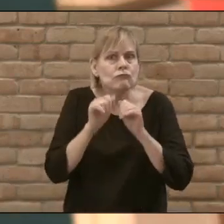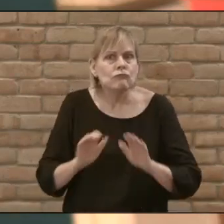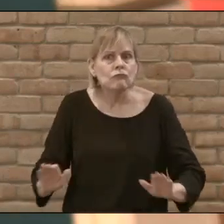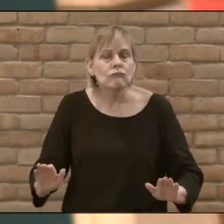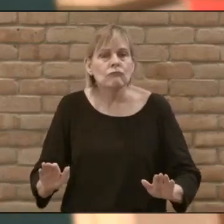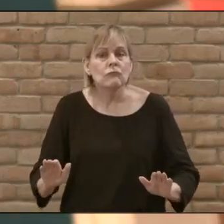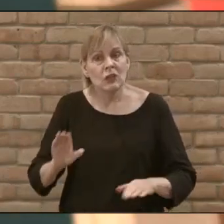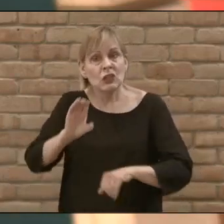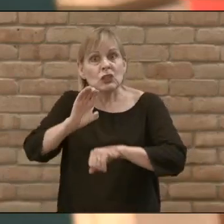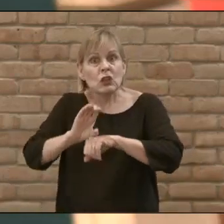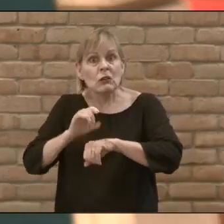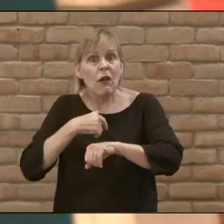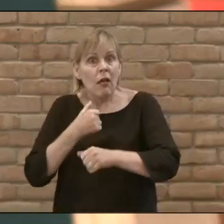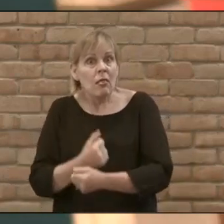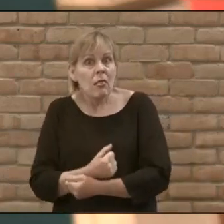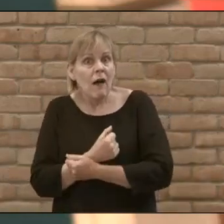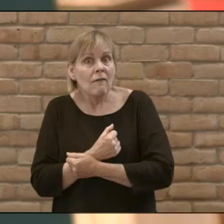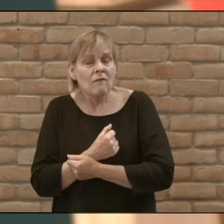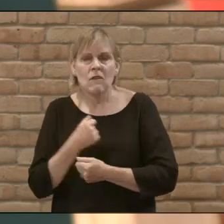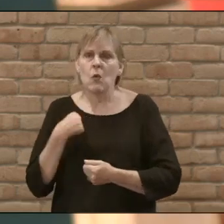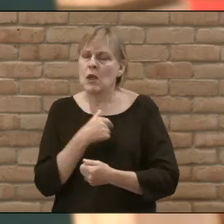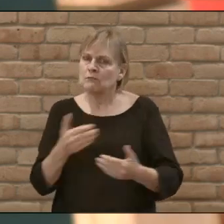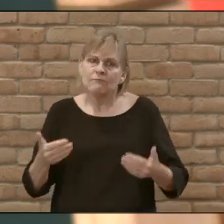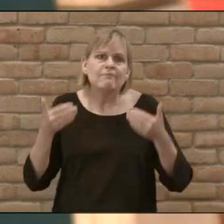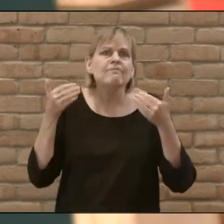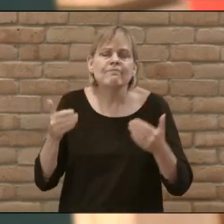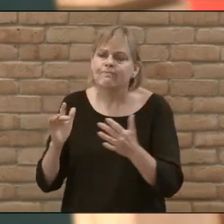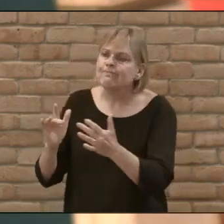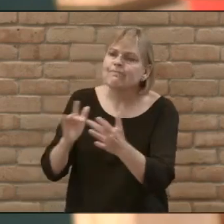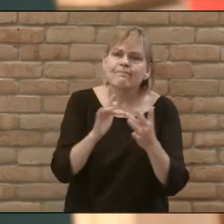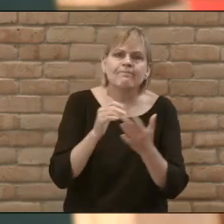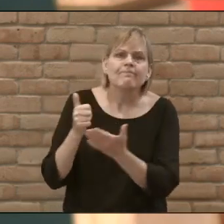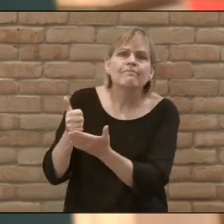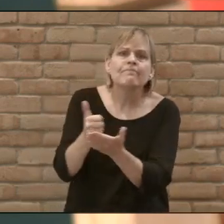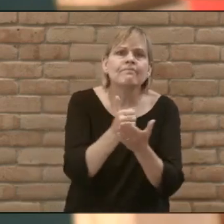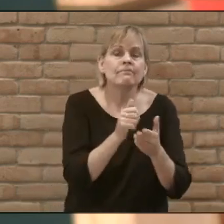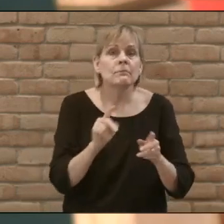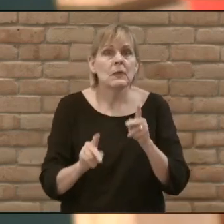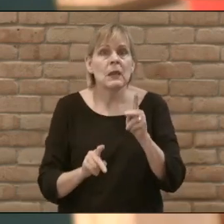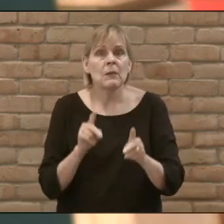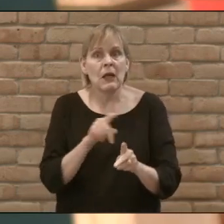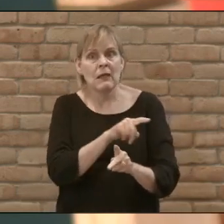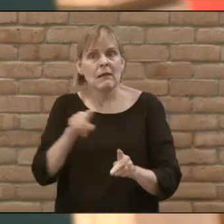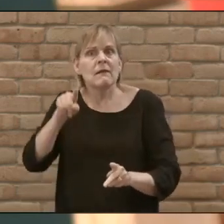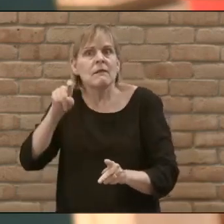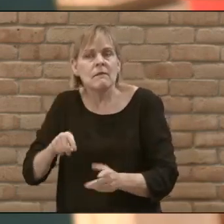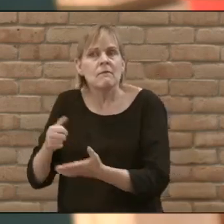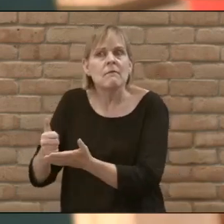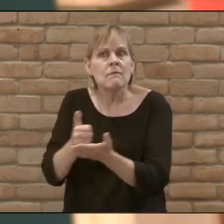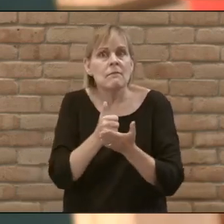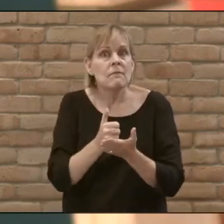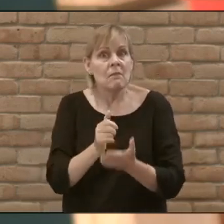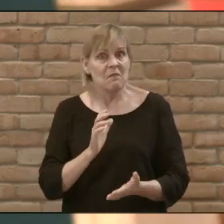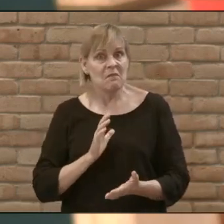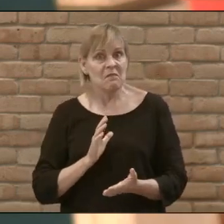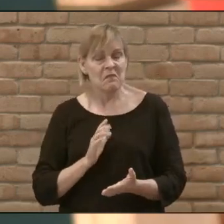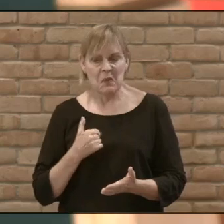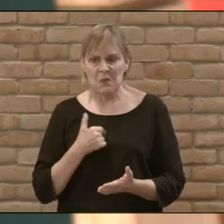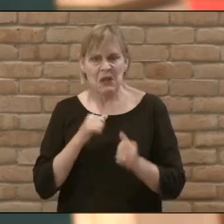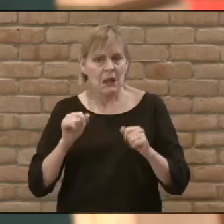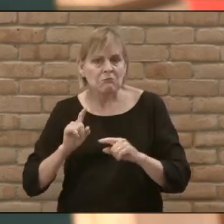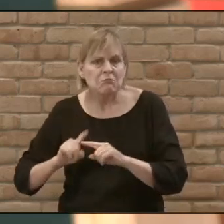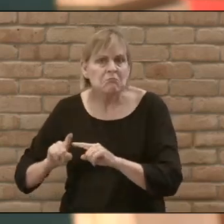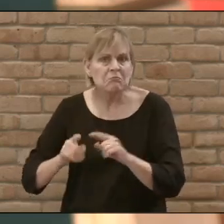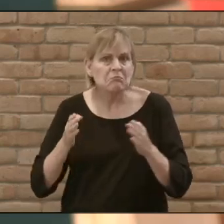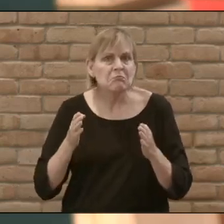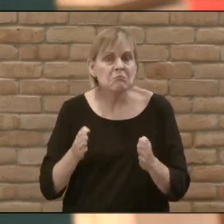love about our church Is we don't hesitate To reach out And to help those who are in need In all kinds of different ways And